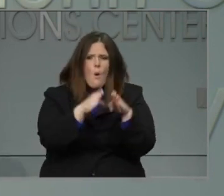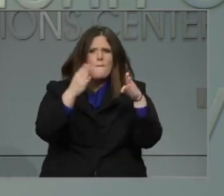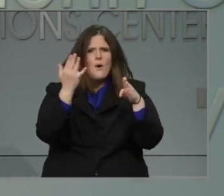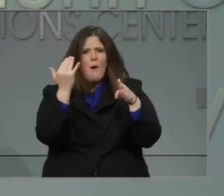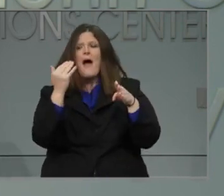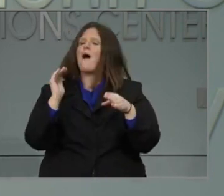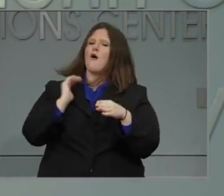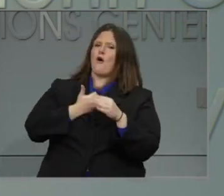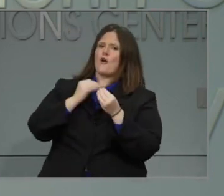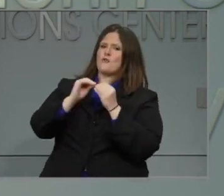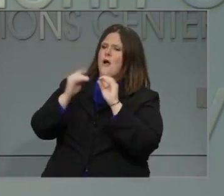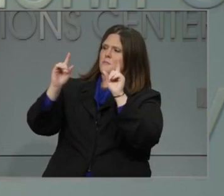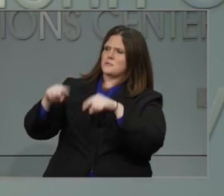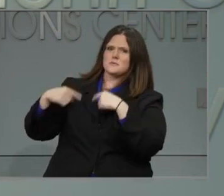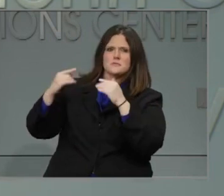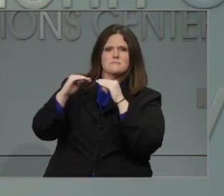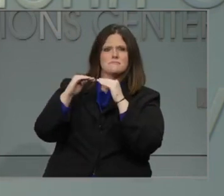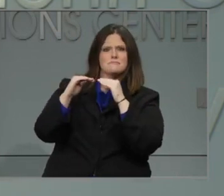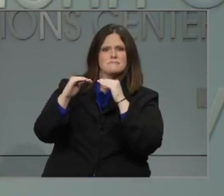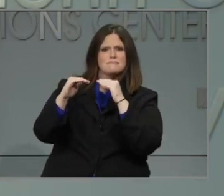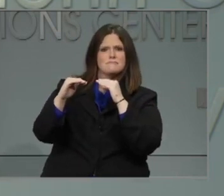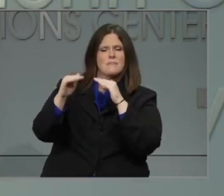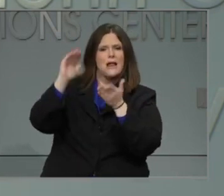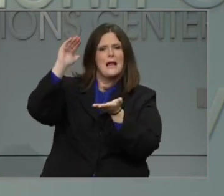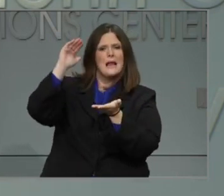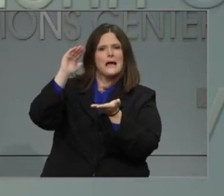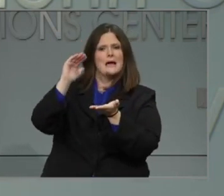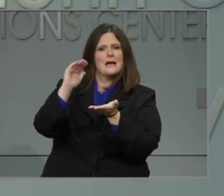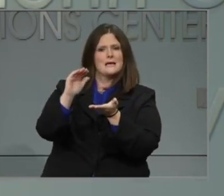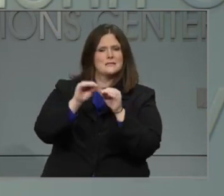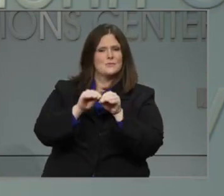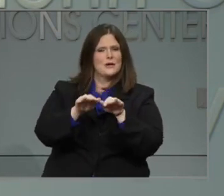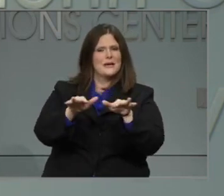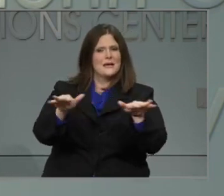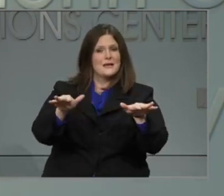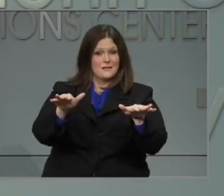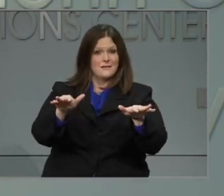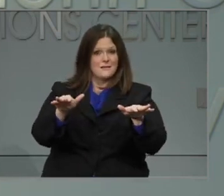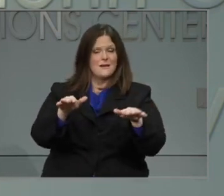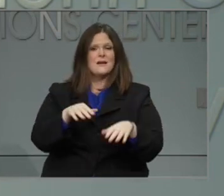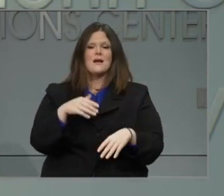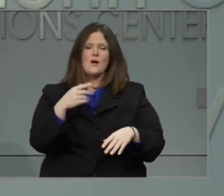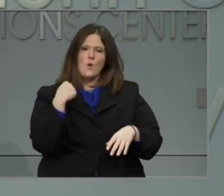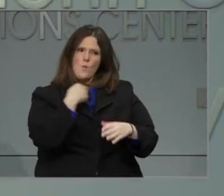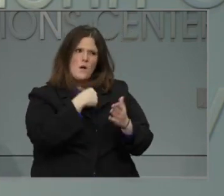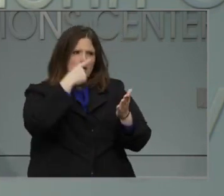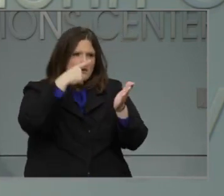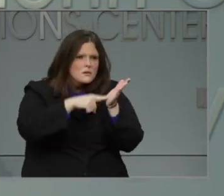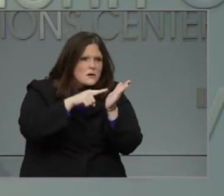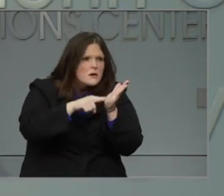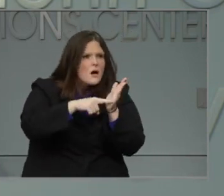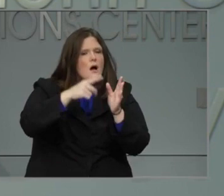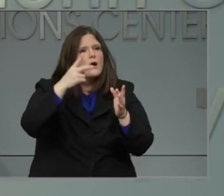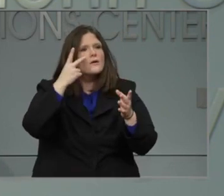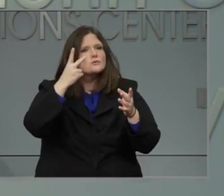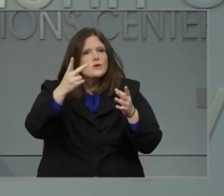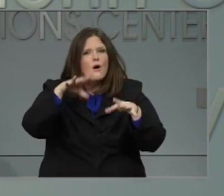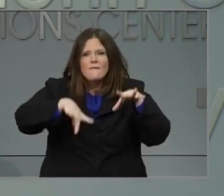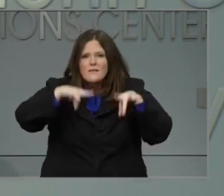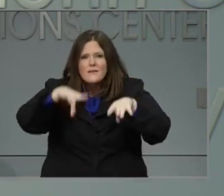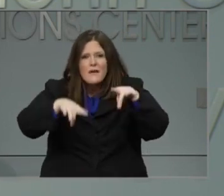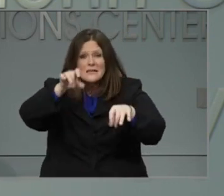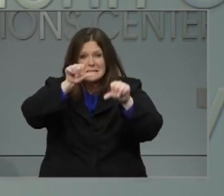our numbers. The science of lower viral spread among younger children also backs up this decision,